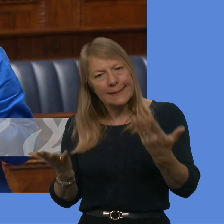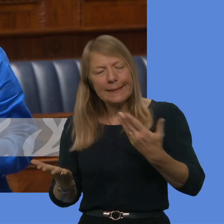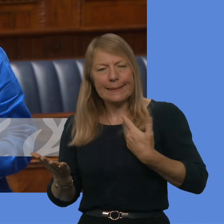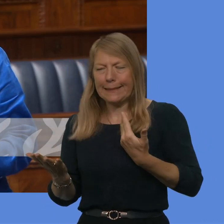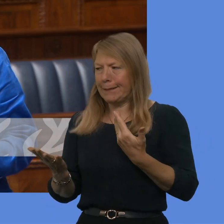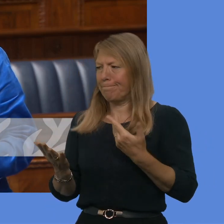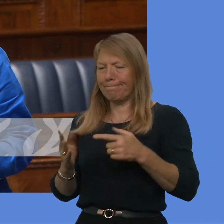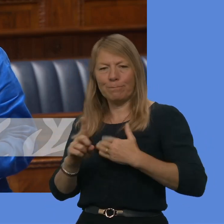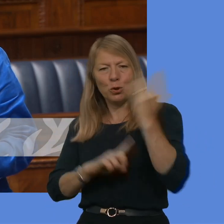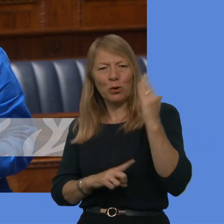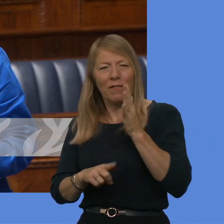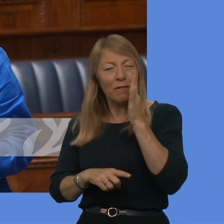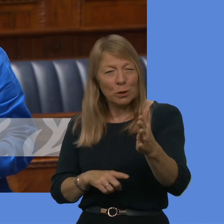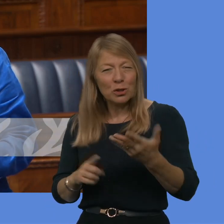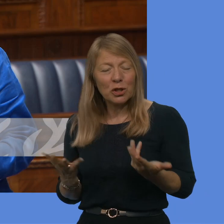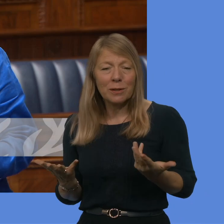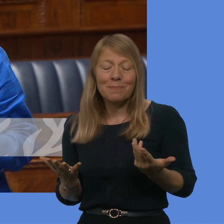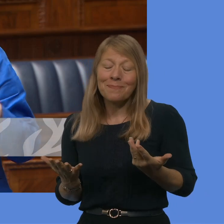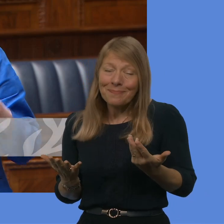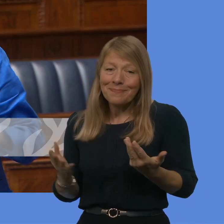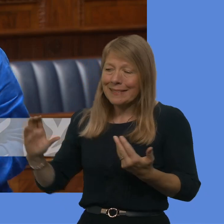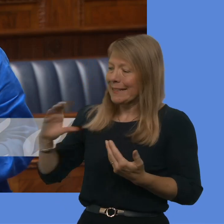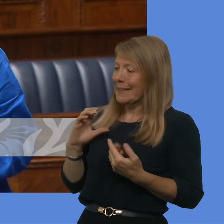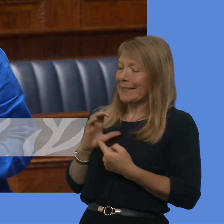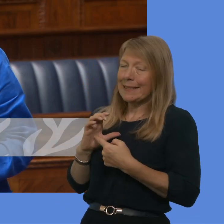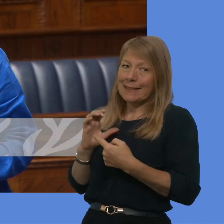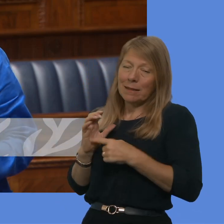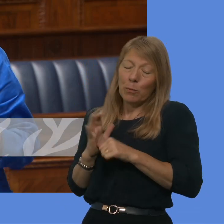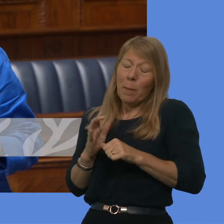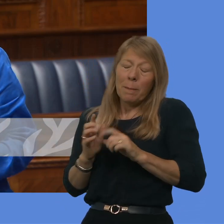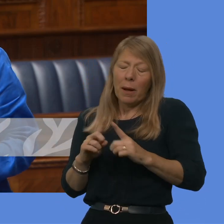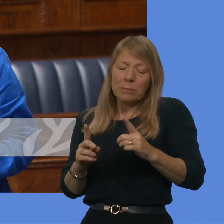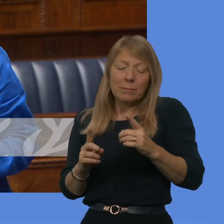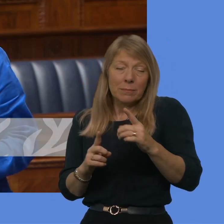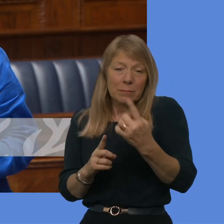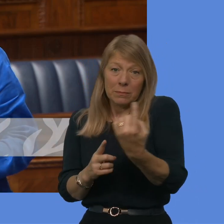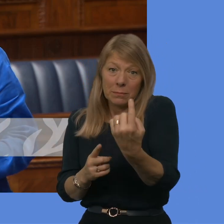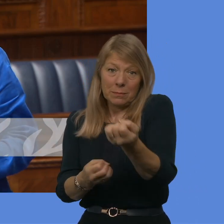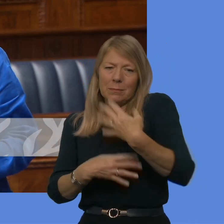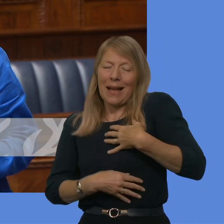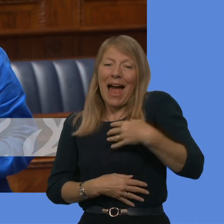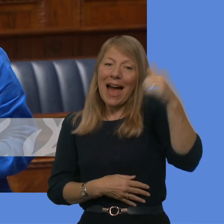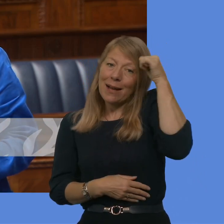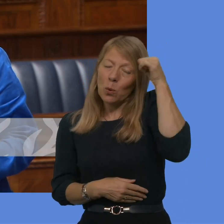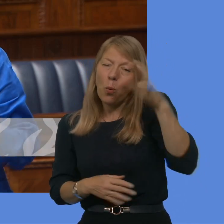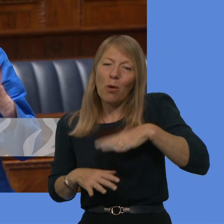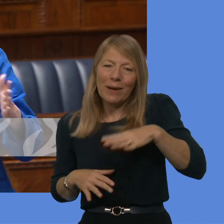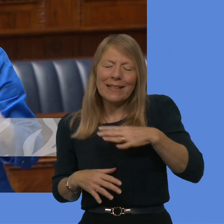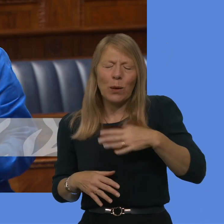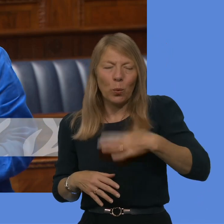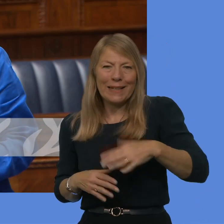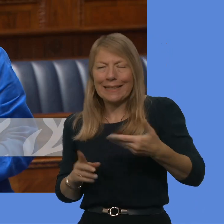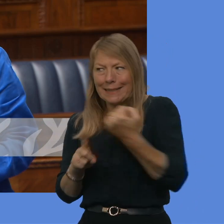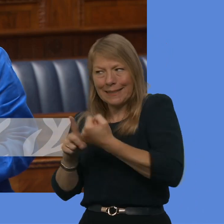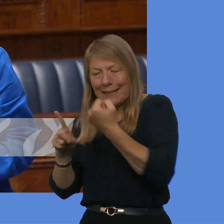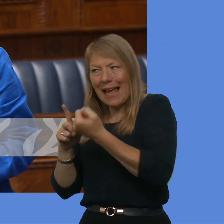It is a product, unfortunately, of the difficult budget position, but I am acutely aware of those pressures, we will continue to try to seek that additional resource to ensure